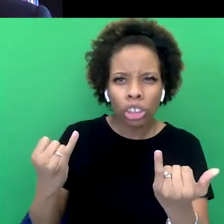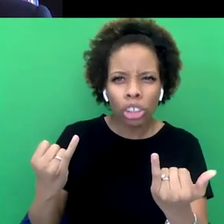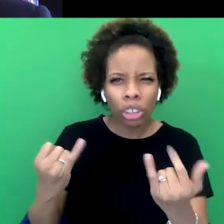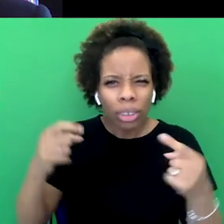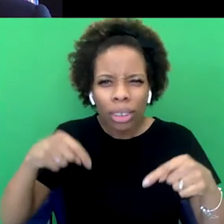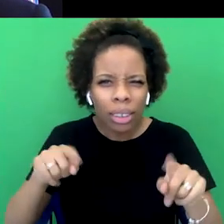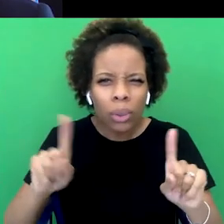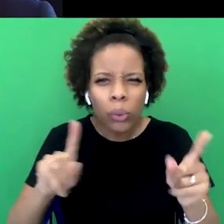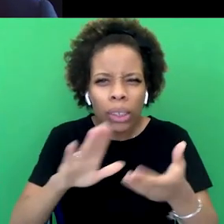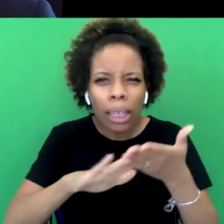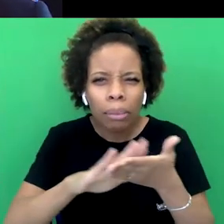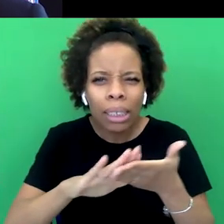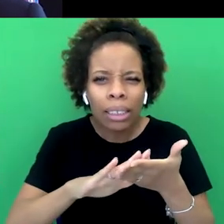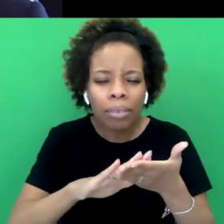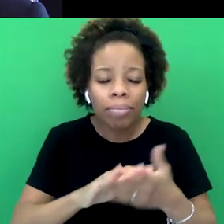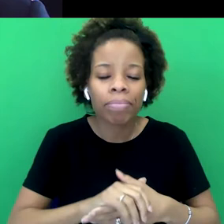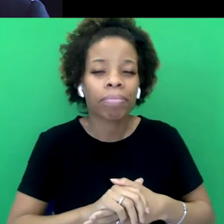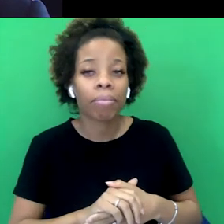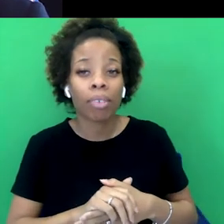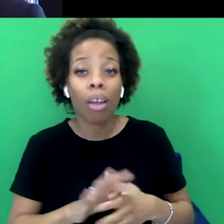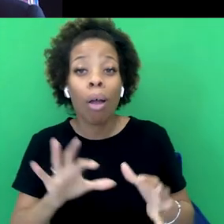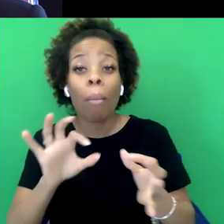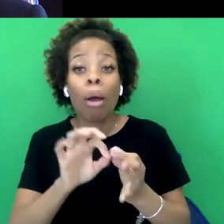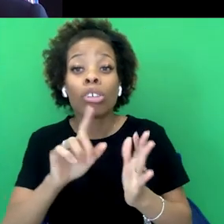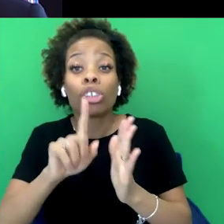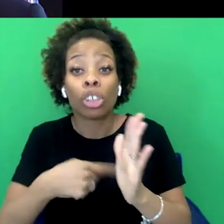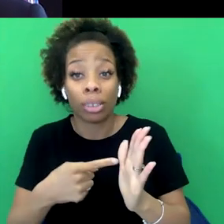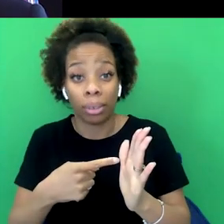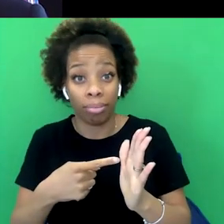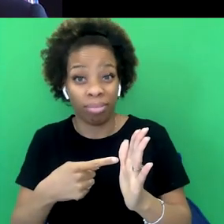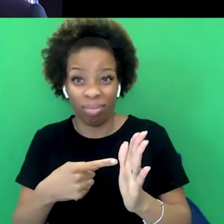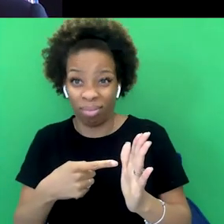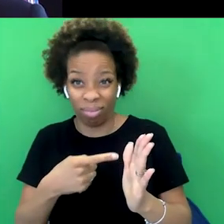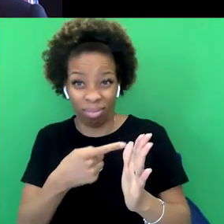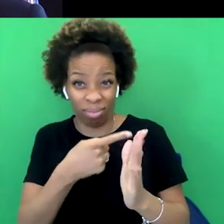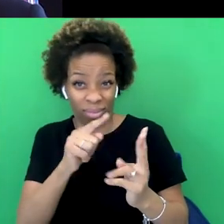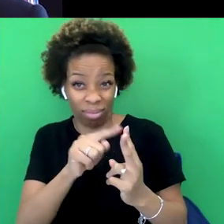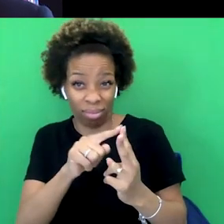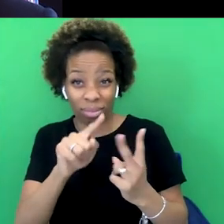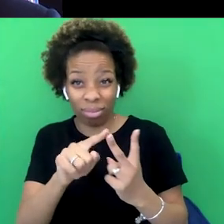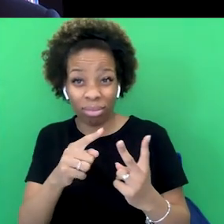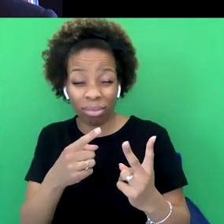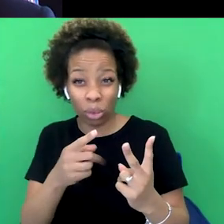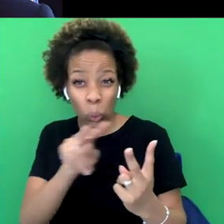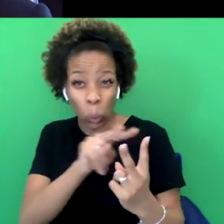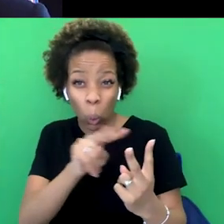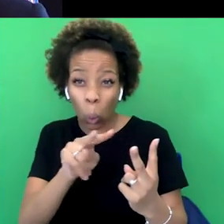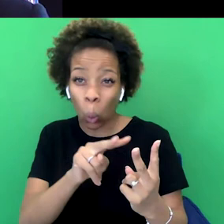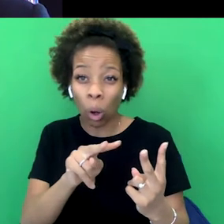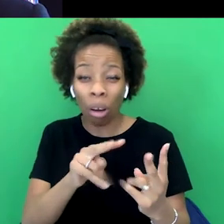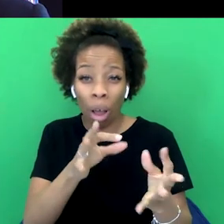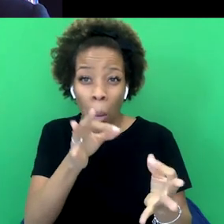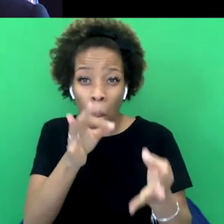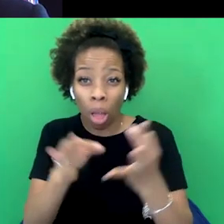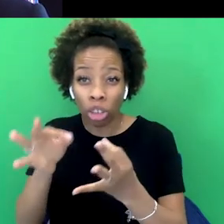in Boris Johnson and Jacob Rees-Mogg, we have two of the most imperial politicians we've ever had. You know, Boris in his spare time is